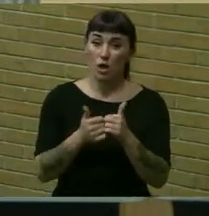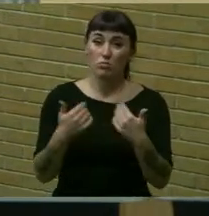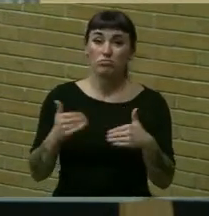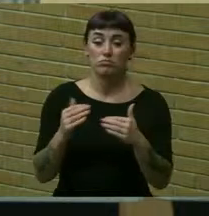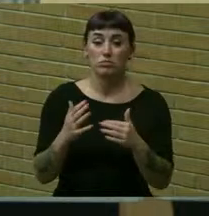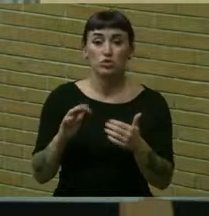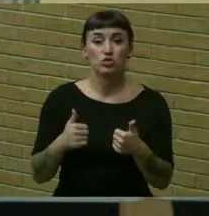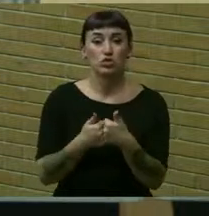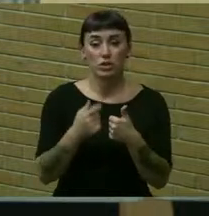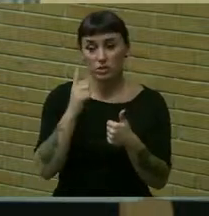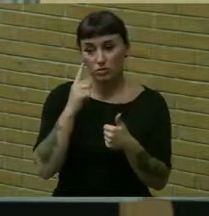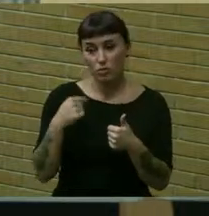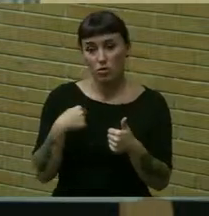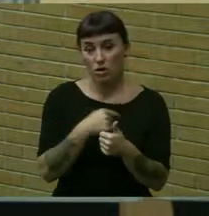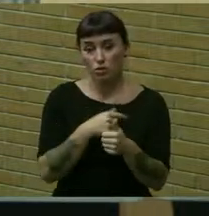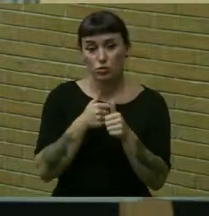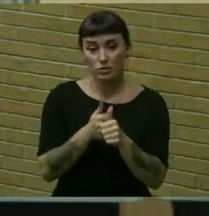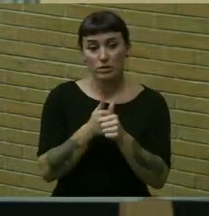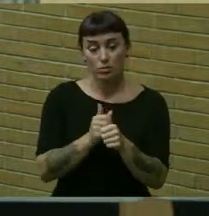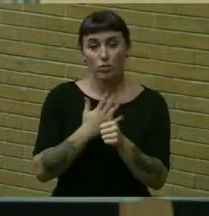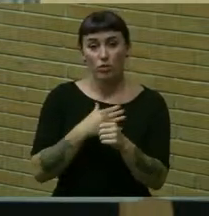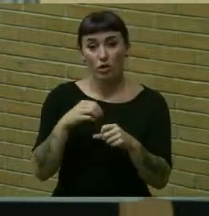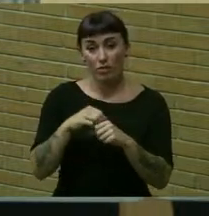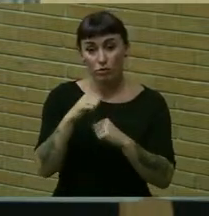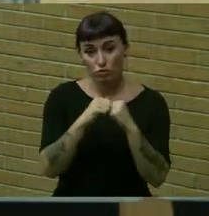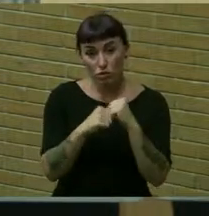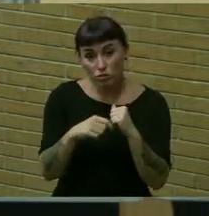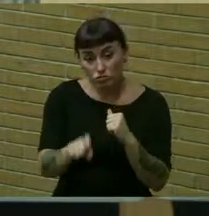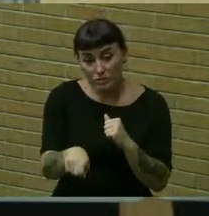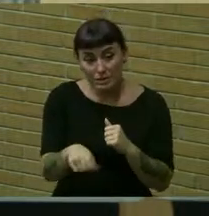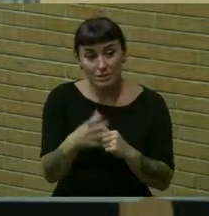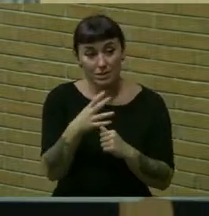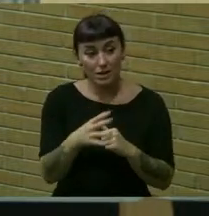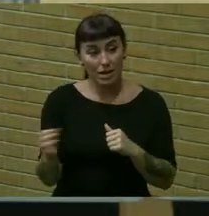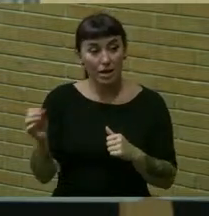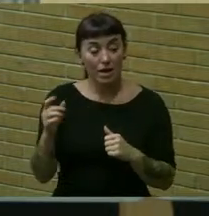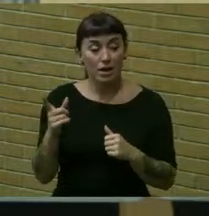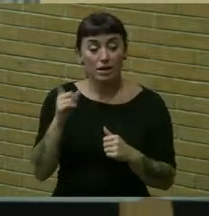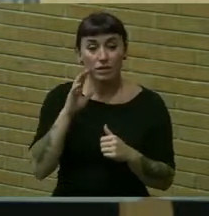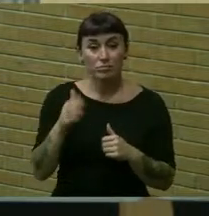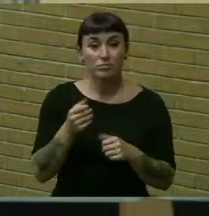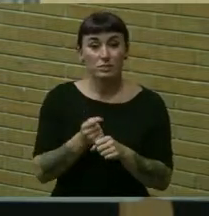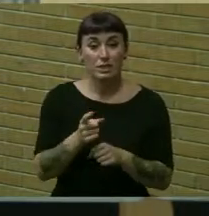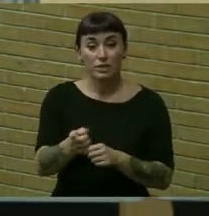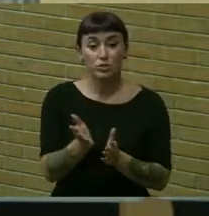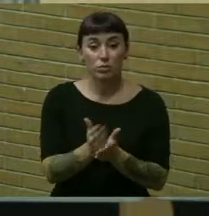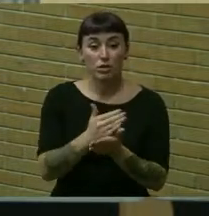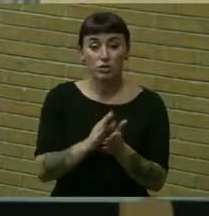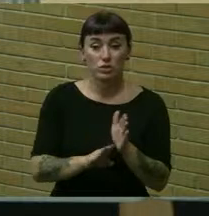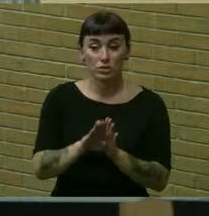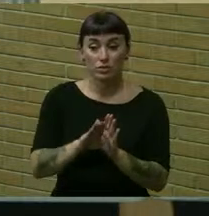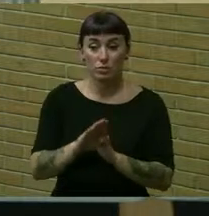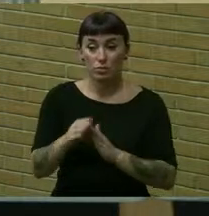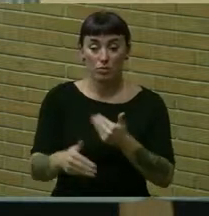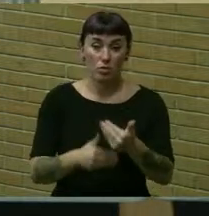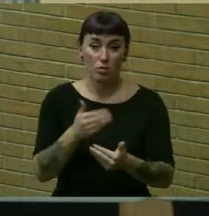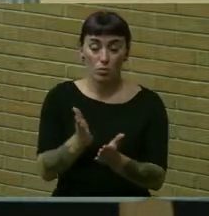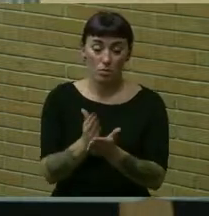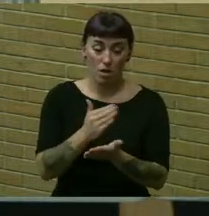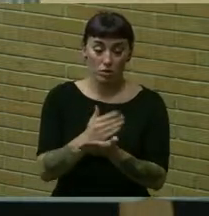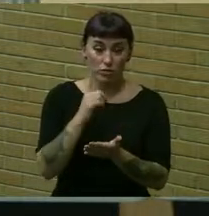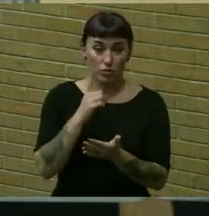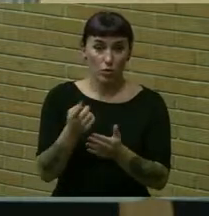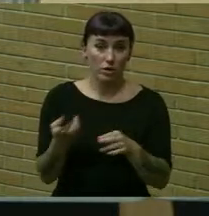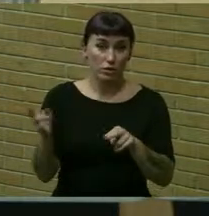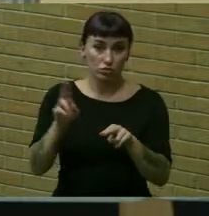for us to keep up with our infrastructure needs and as we go into next year's budget development process we budgeted for